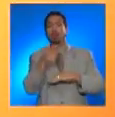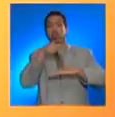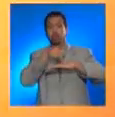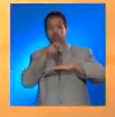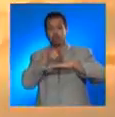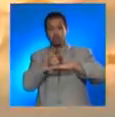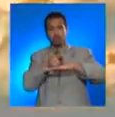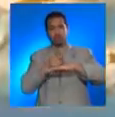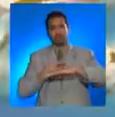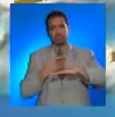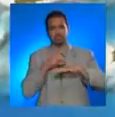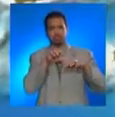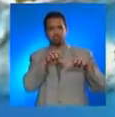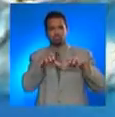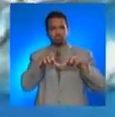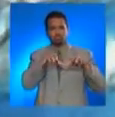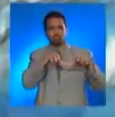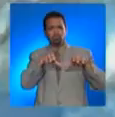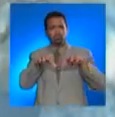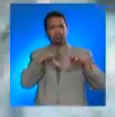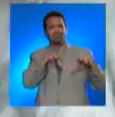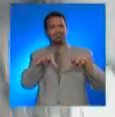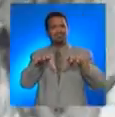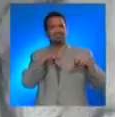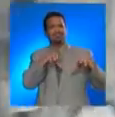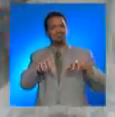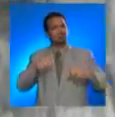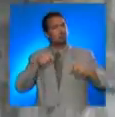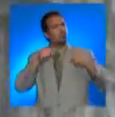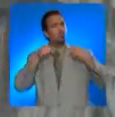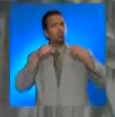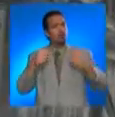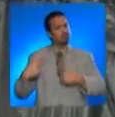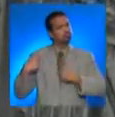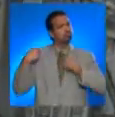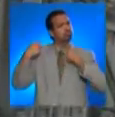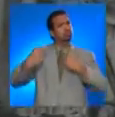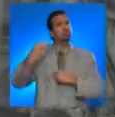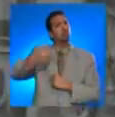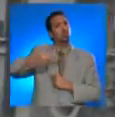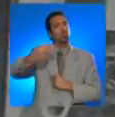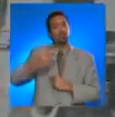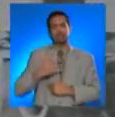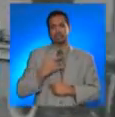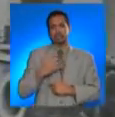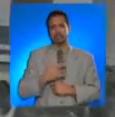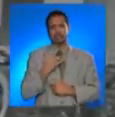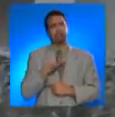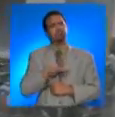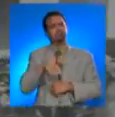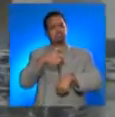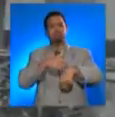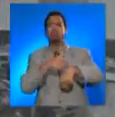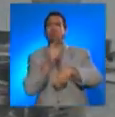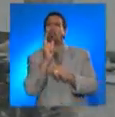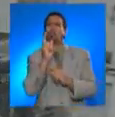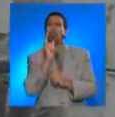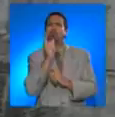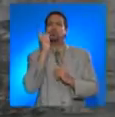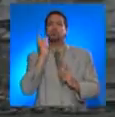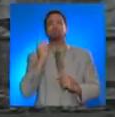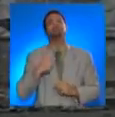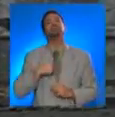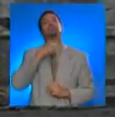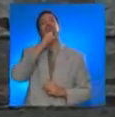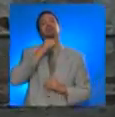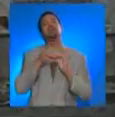The island of Puerto Rico was shaken by one of the strongest earthquakes to have occurred in the region. It was felt for a little over a minute.